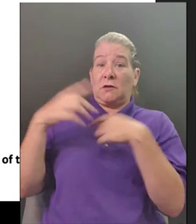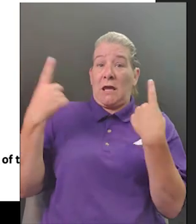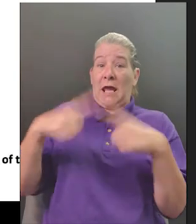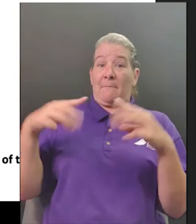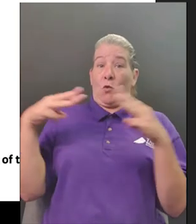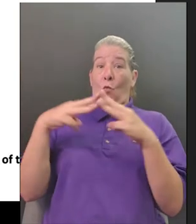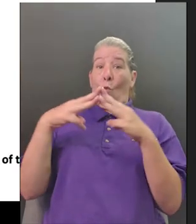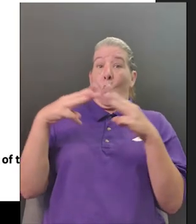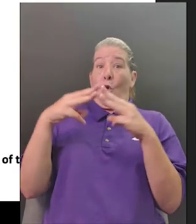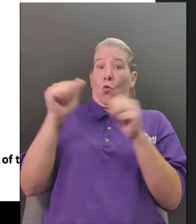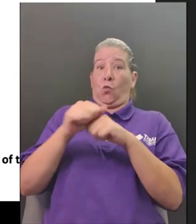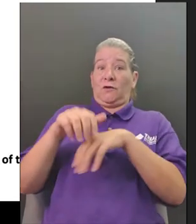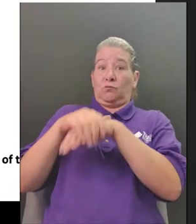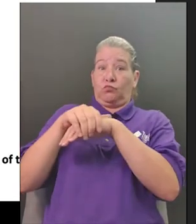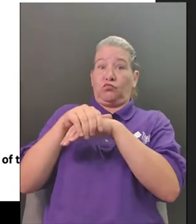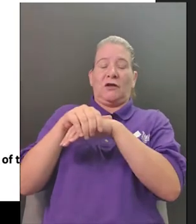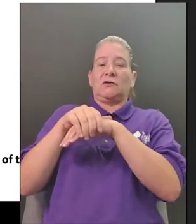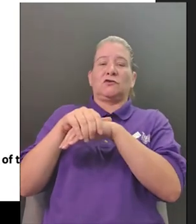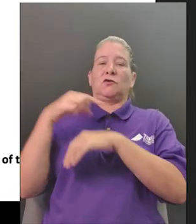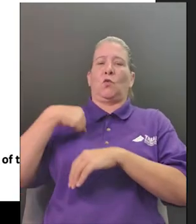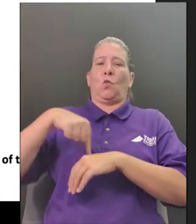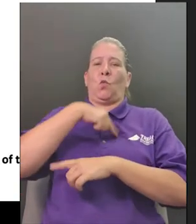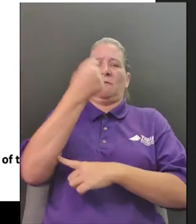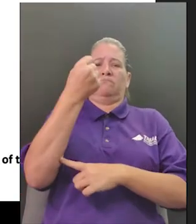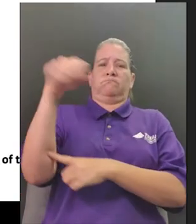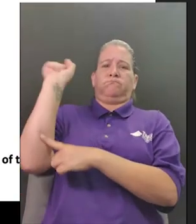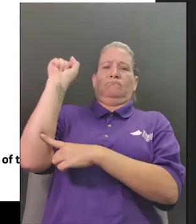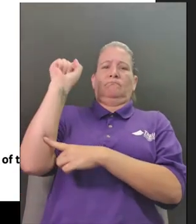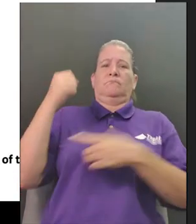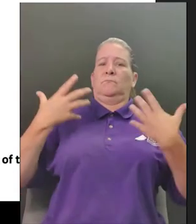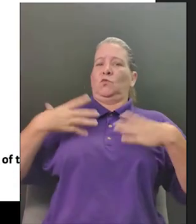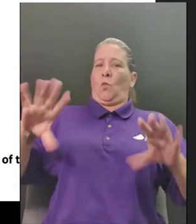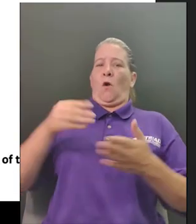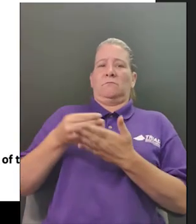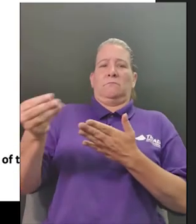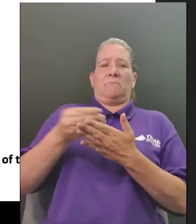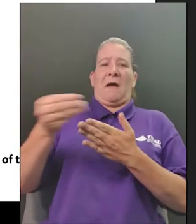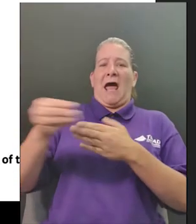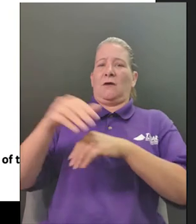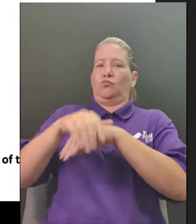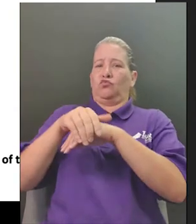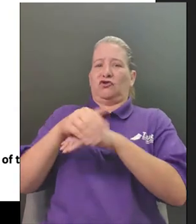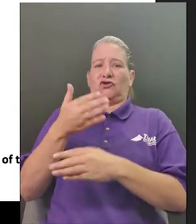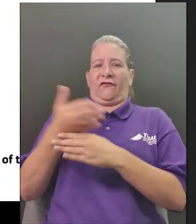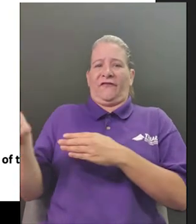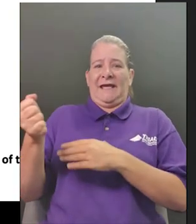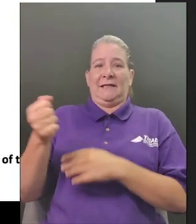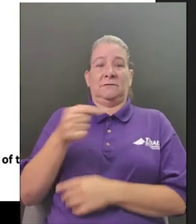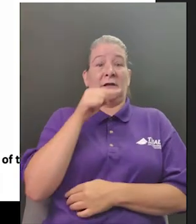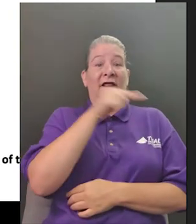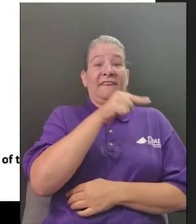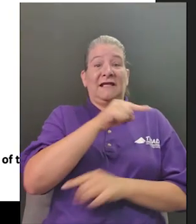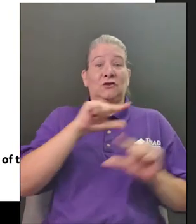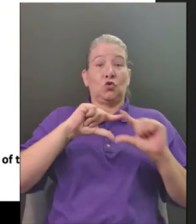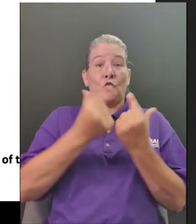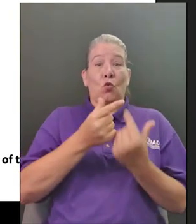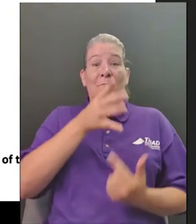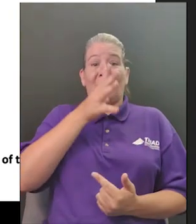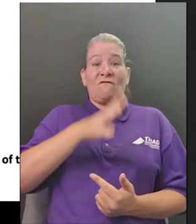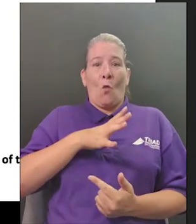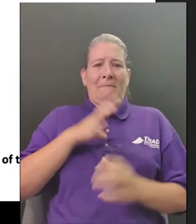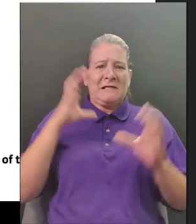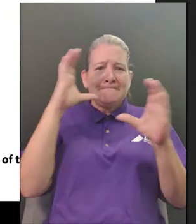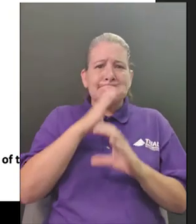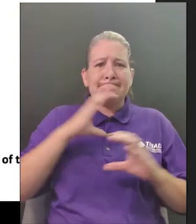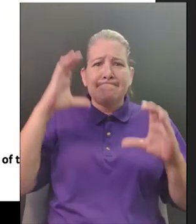maybe at the time they couldn't write but they could make things and they definitely supported their